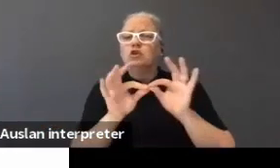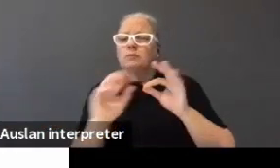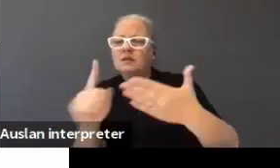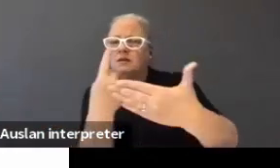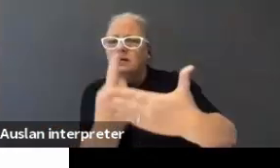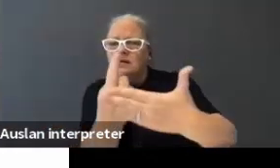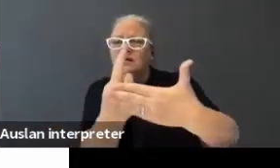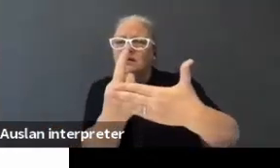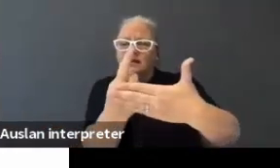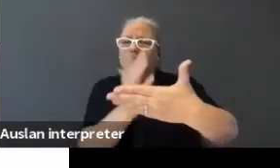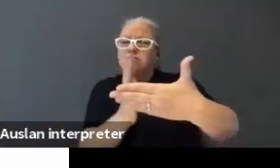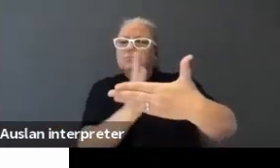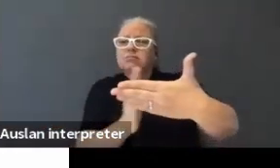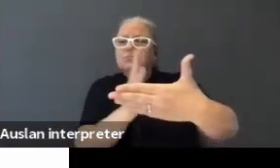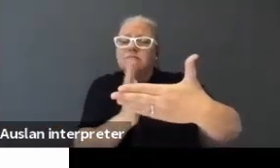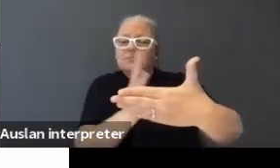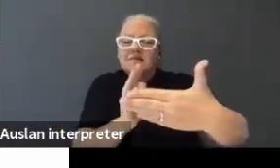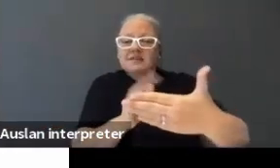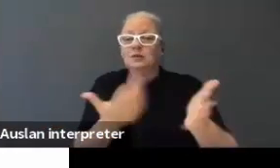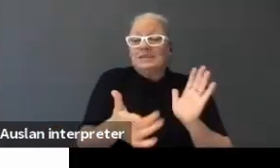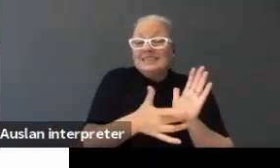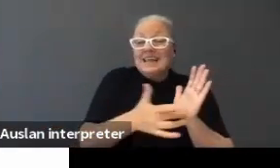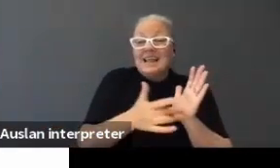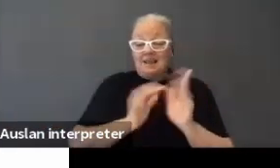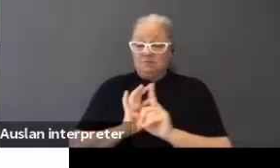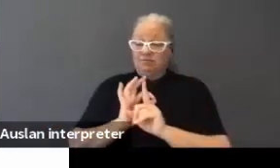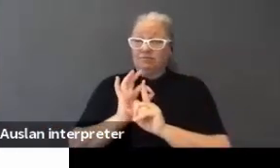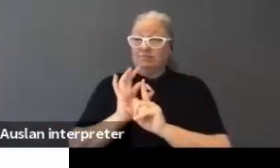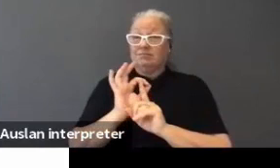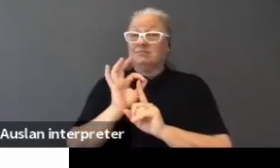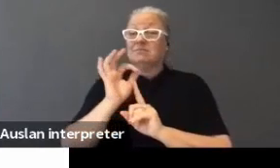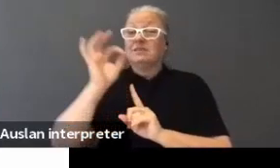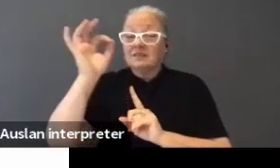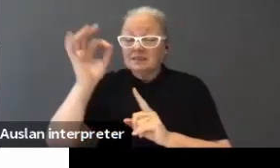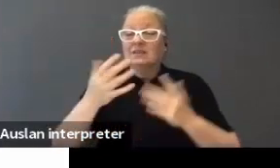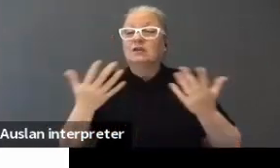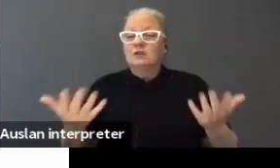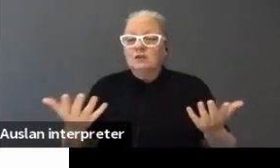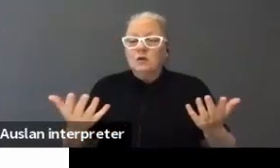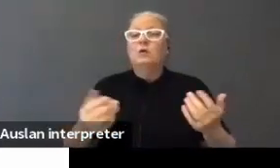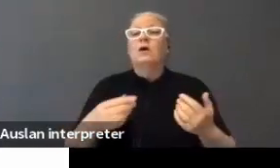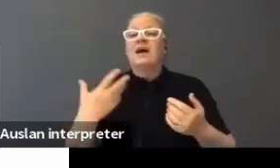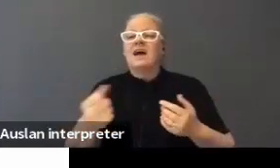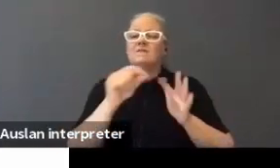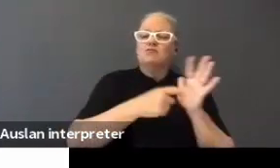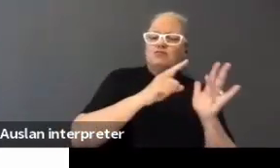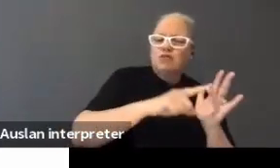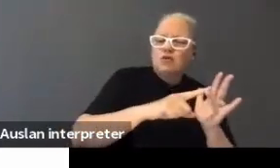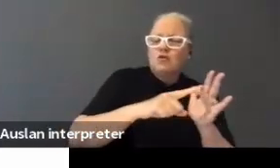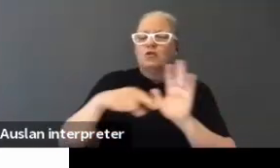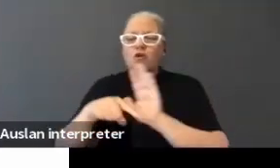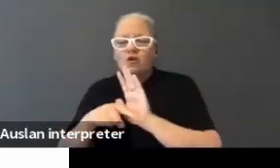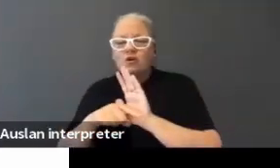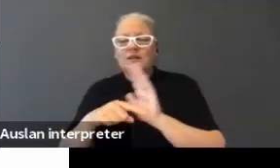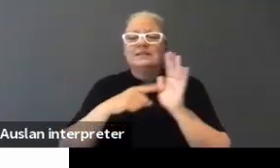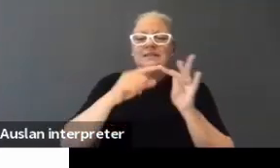things. So as we go, technology improves. And by sharing this sort of information about the pros, the cons, the tips, the